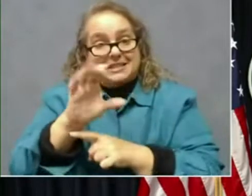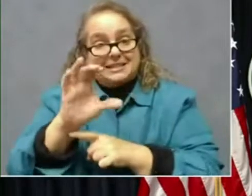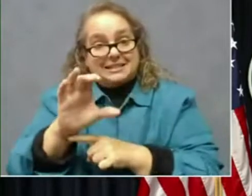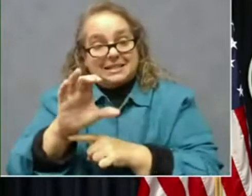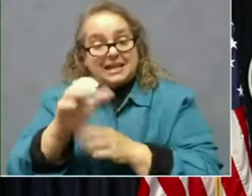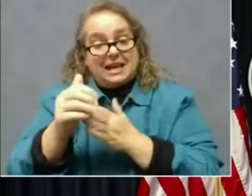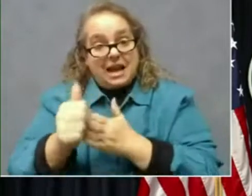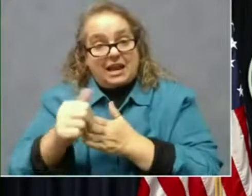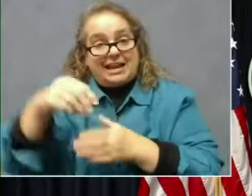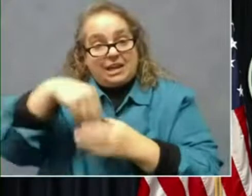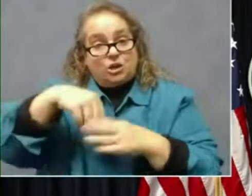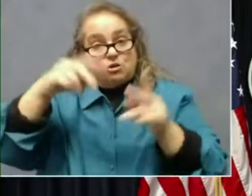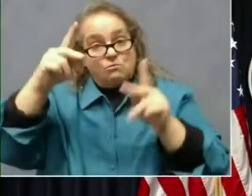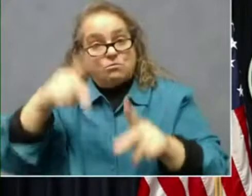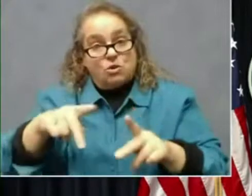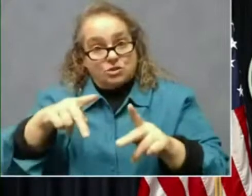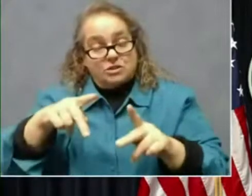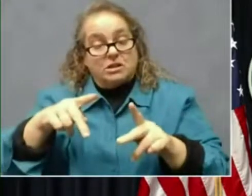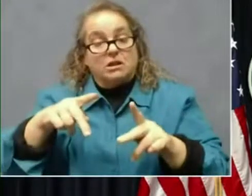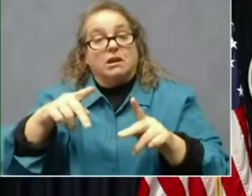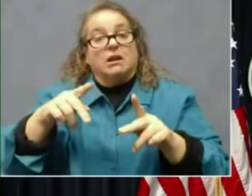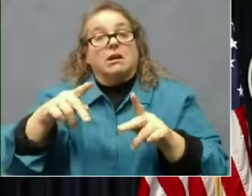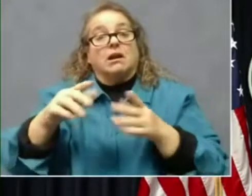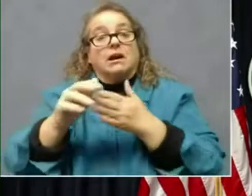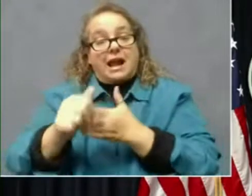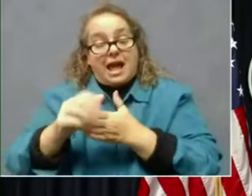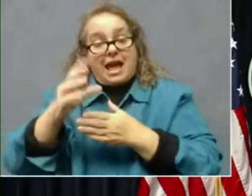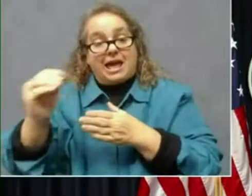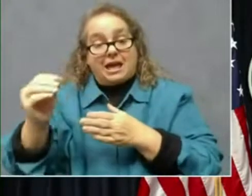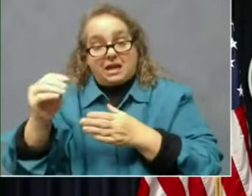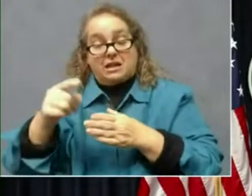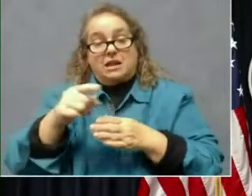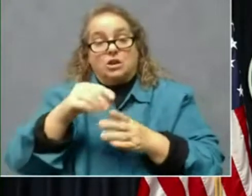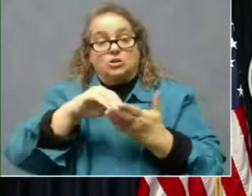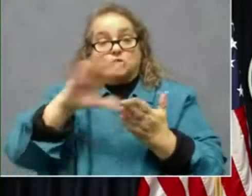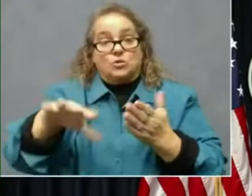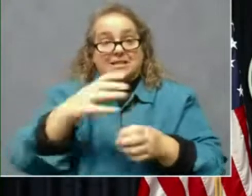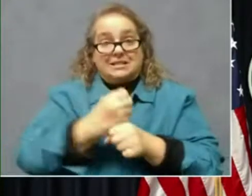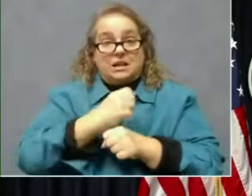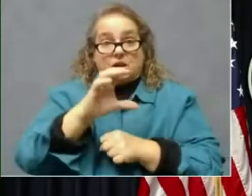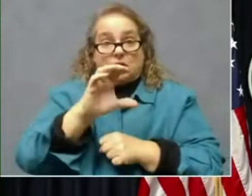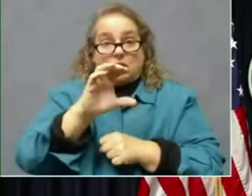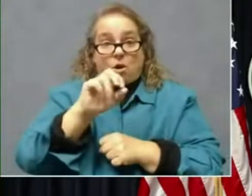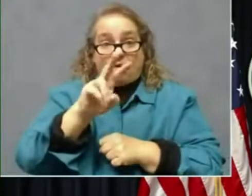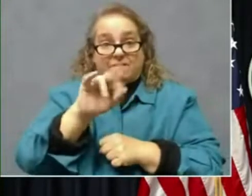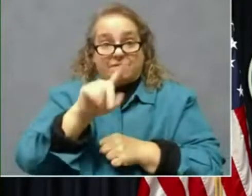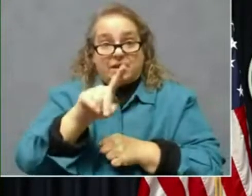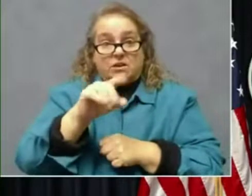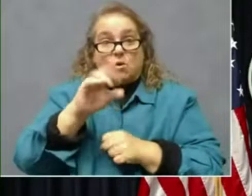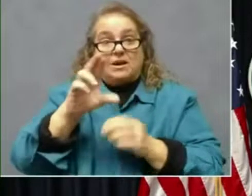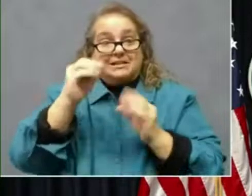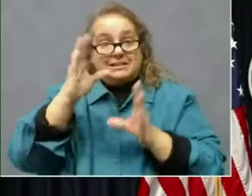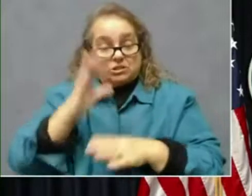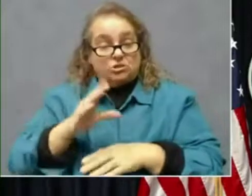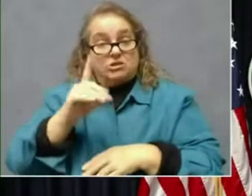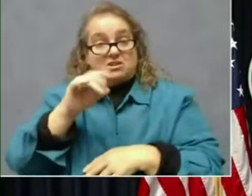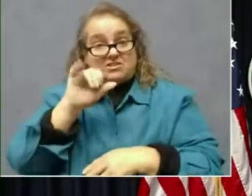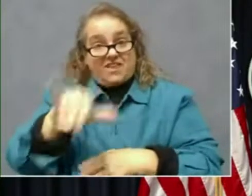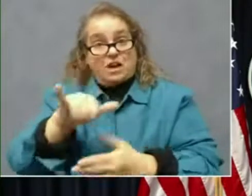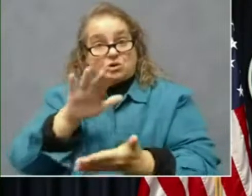student contracts COVID, does that school system face a liability risk? Well, I think if you intentionally